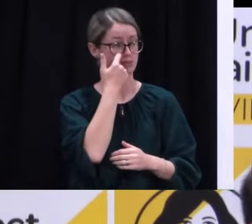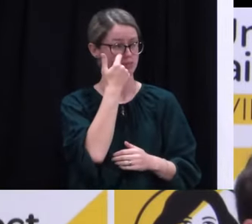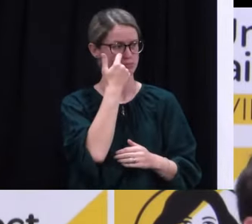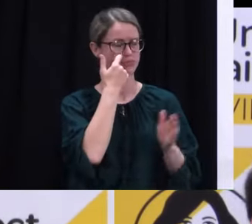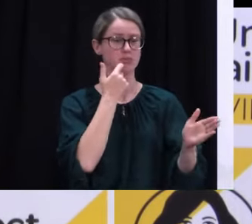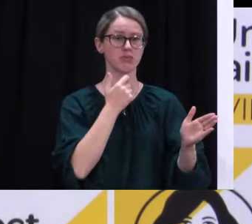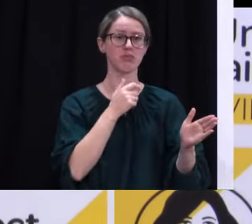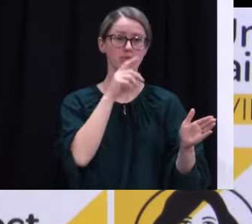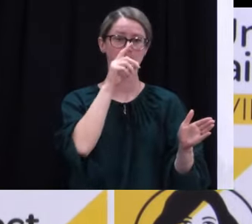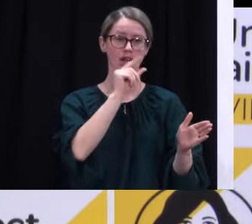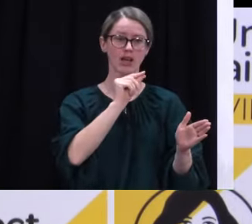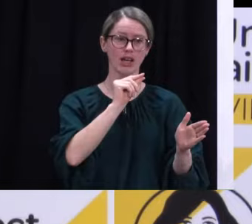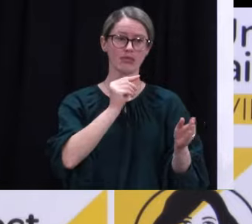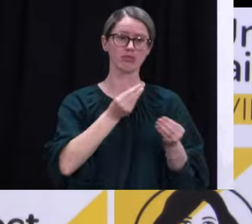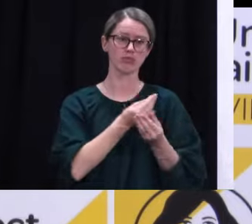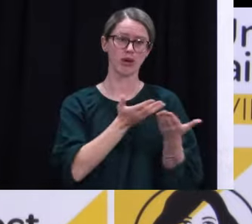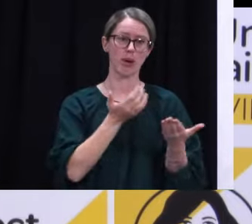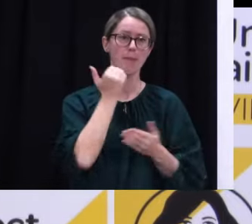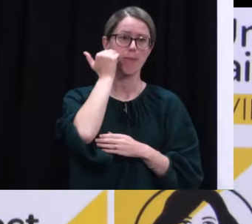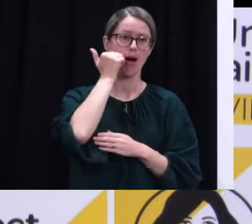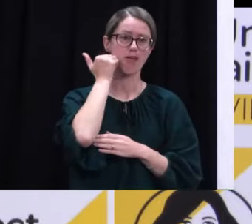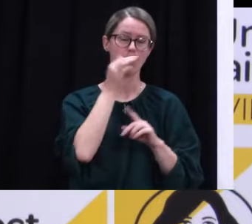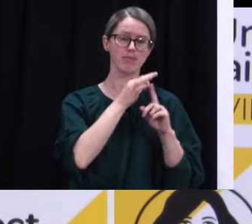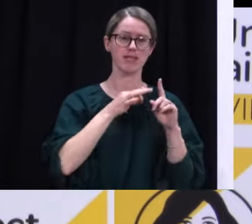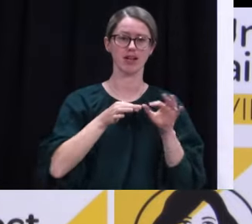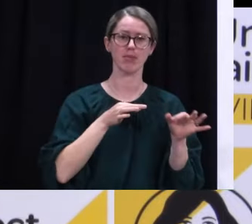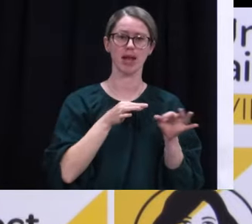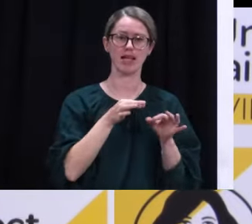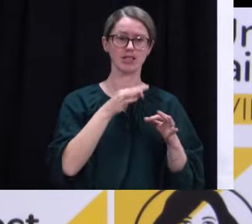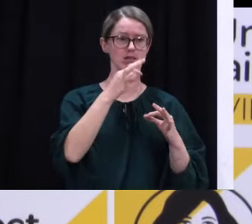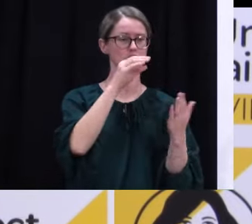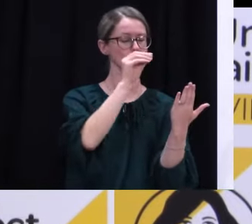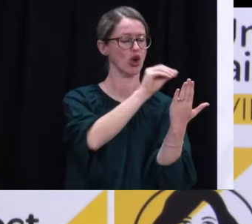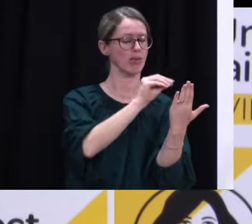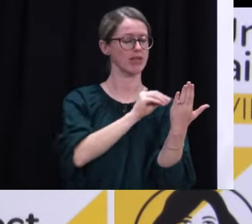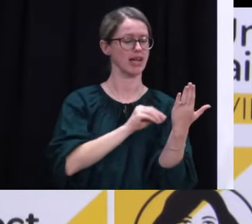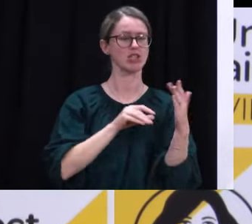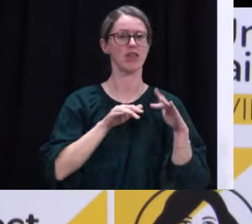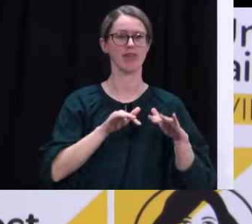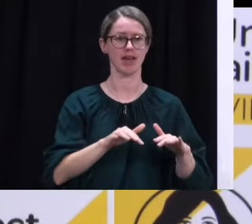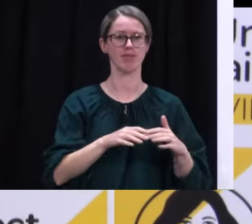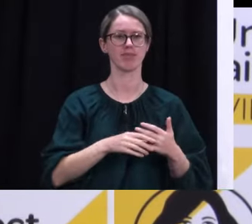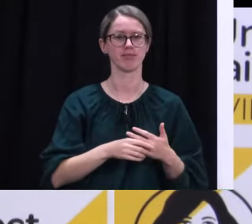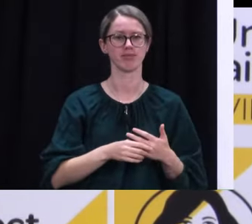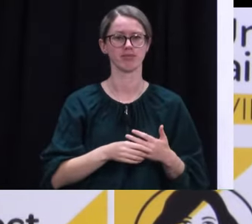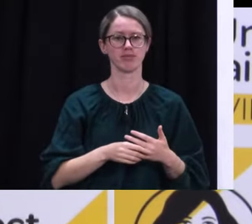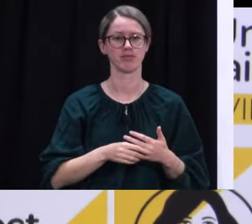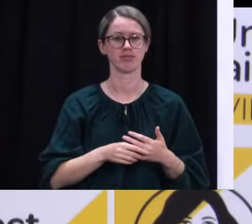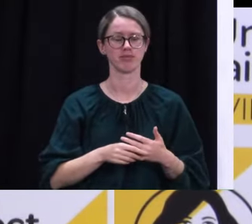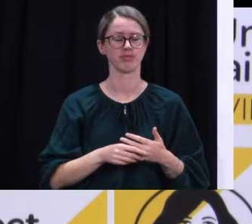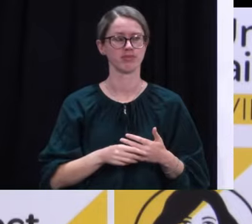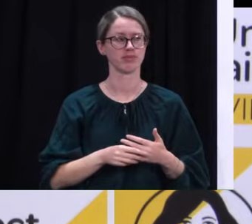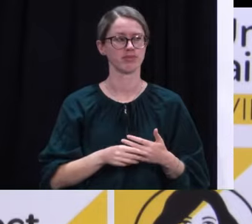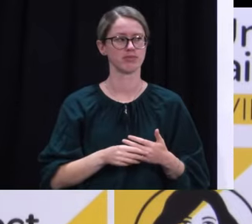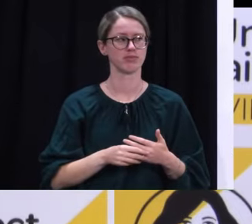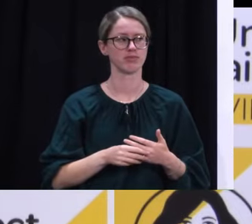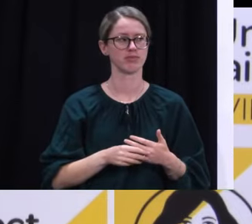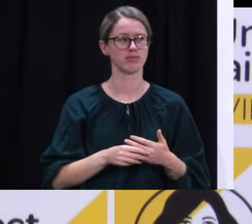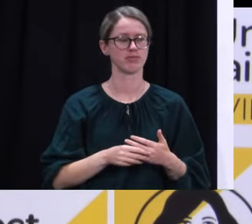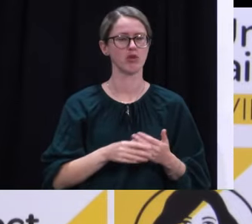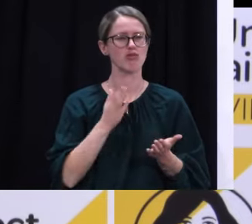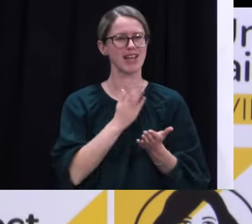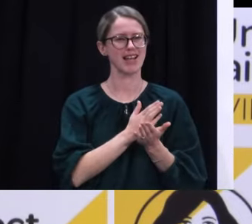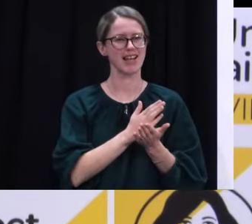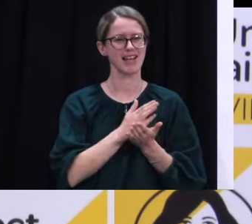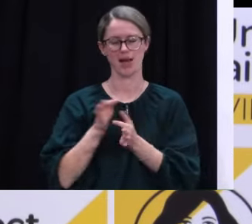certainly happy to make available our Māori and Pacific plans and the documentation around that. And as the Prime Minister said, the really important thing is how